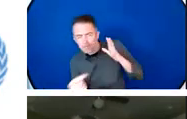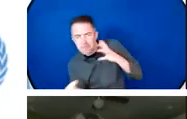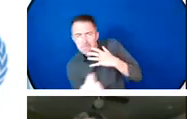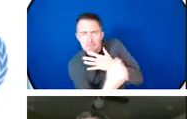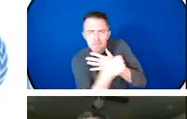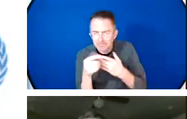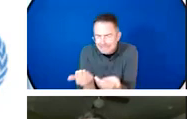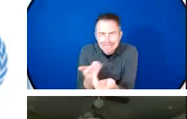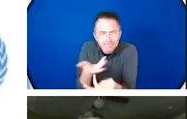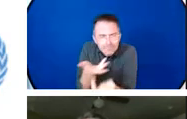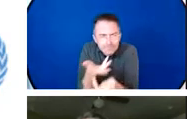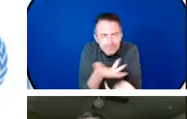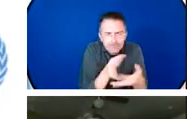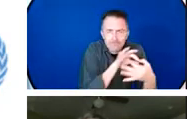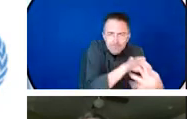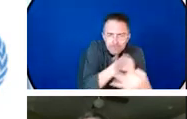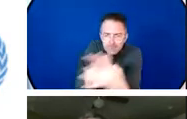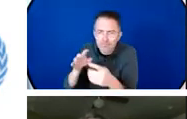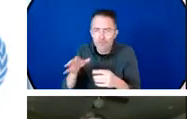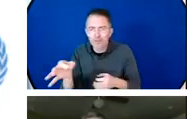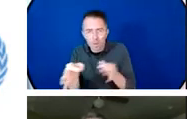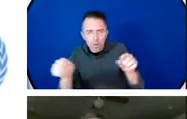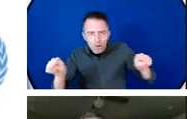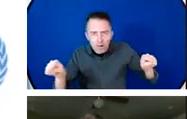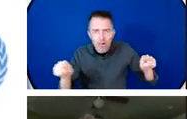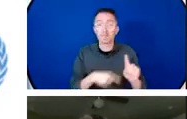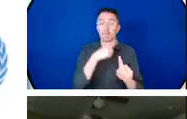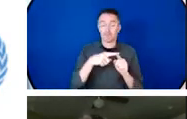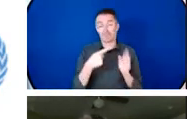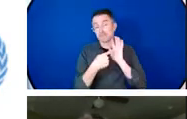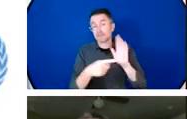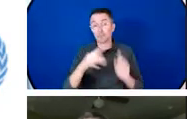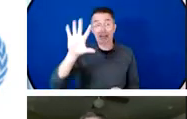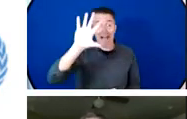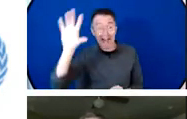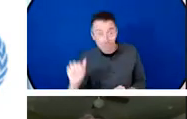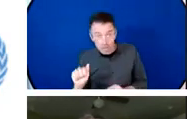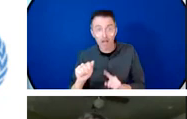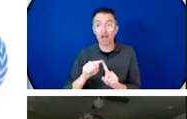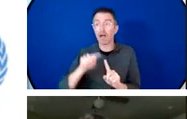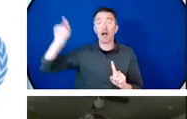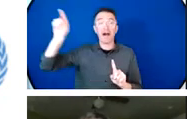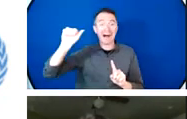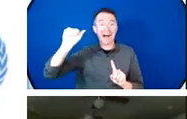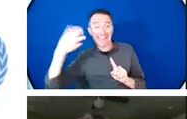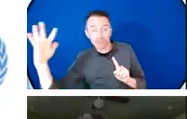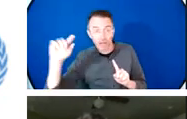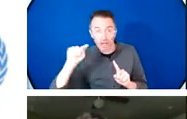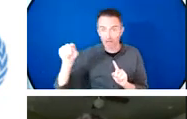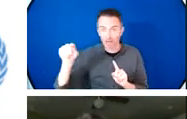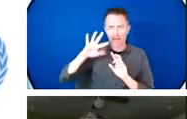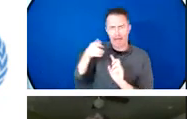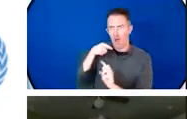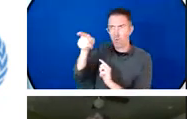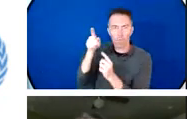in Asia to increase political and financial commitment for cross sectoral approaches that integrate family planning reproductive health